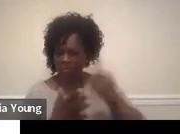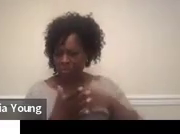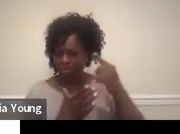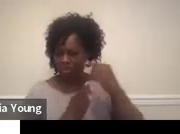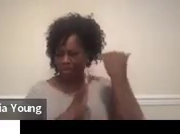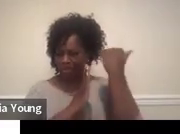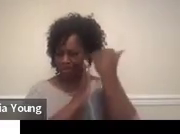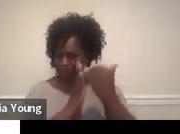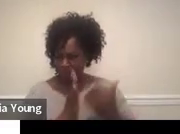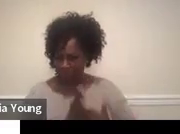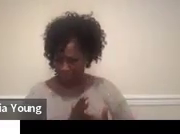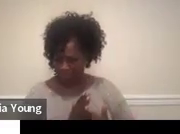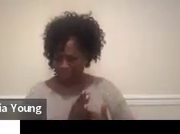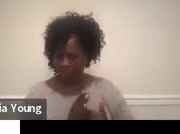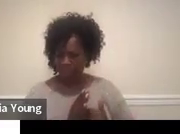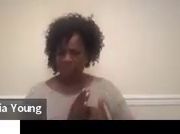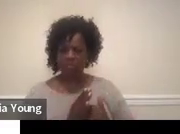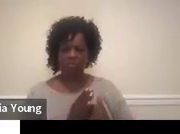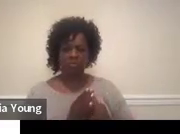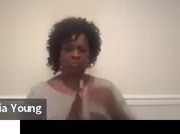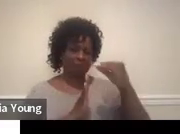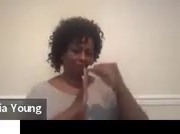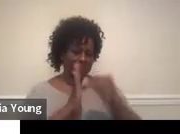to fill out.